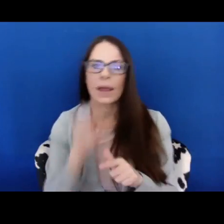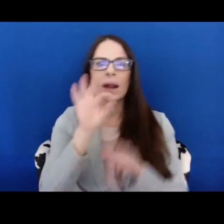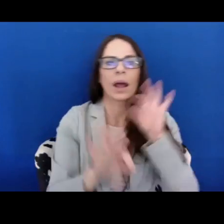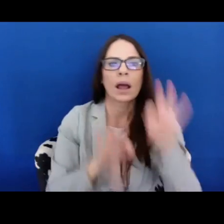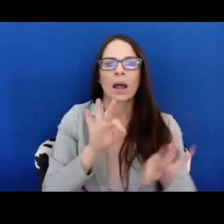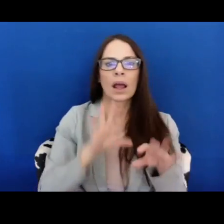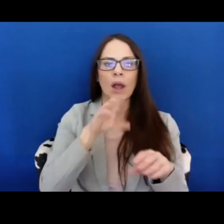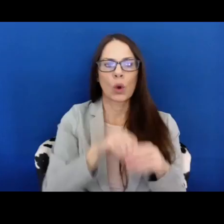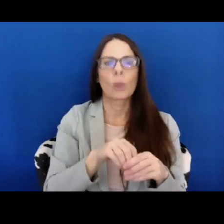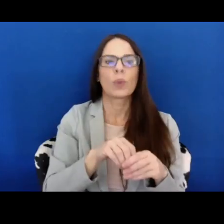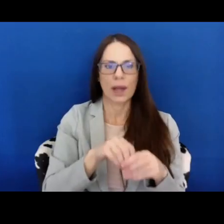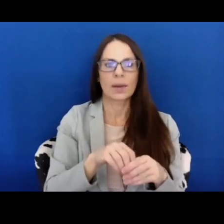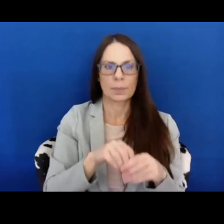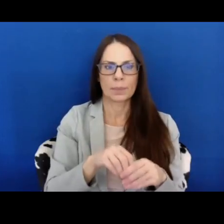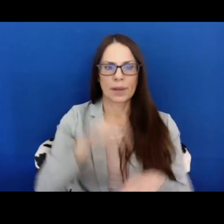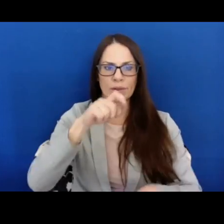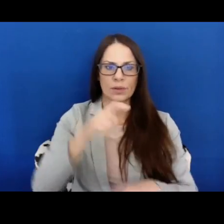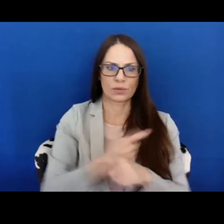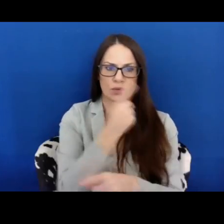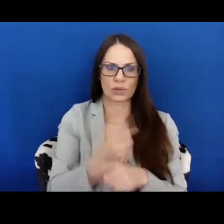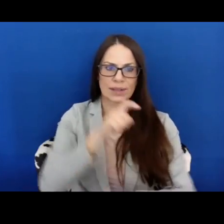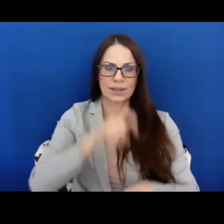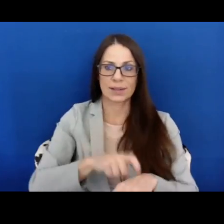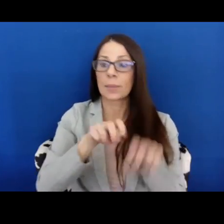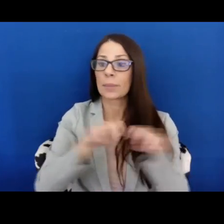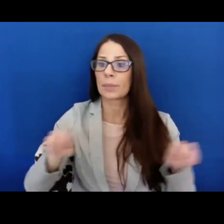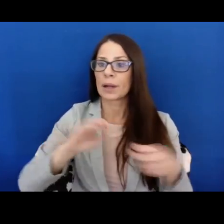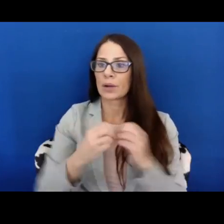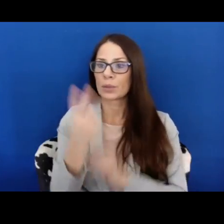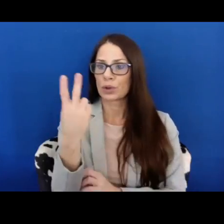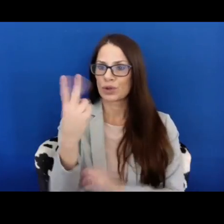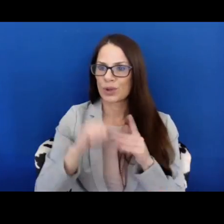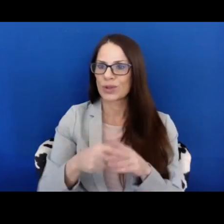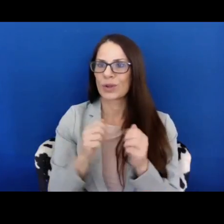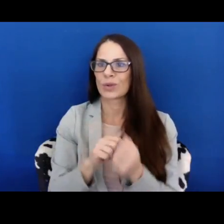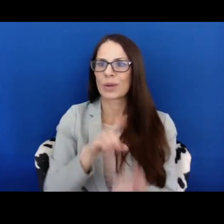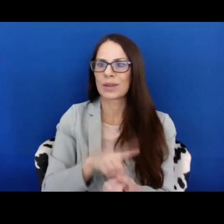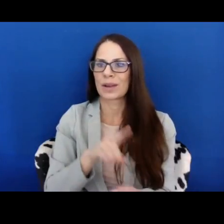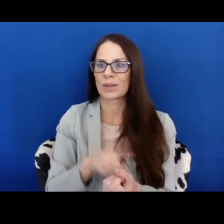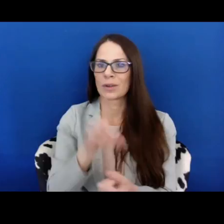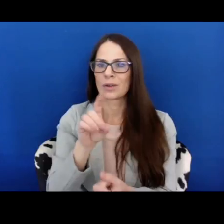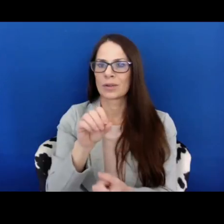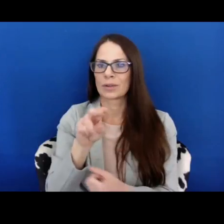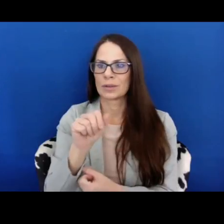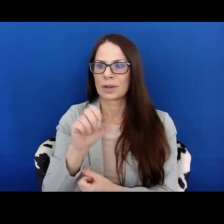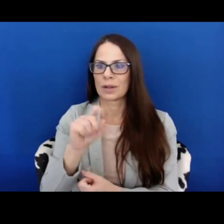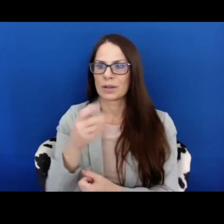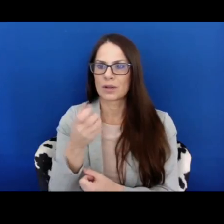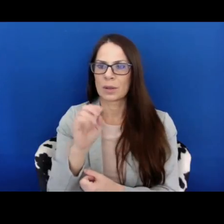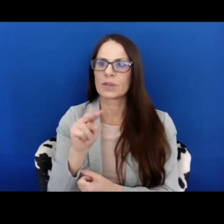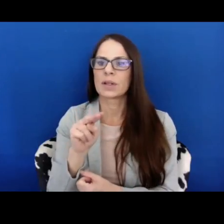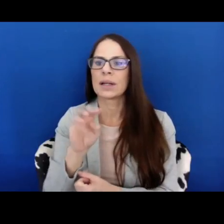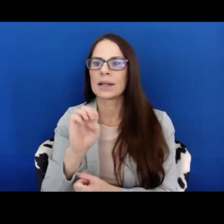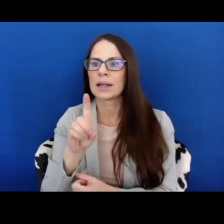to. you. Panel two begins with Drs. Donna Thompson and Eva Feder-Kate. I'll